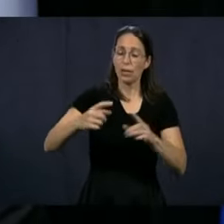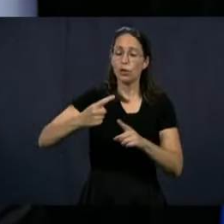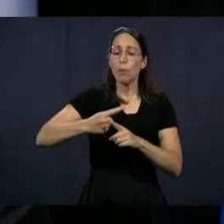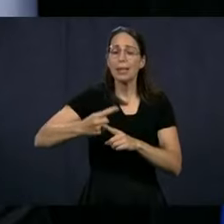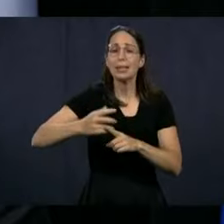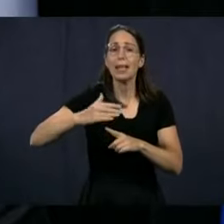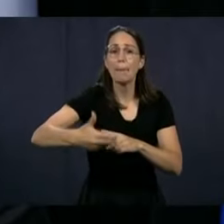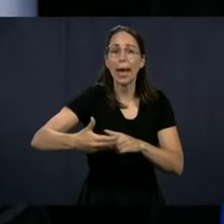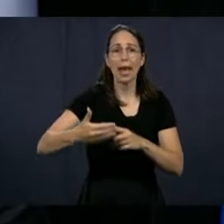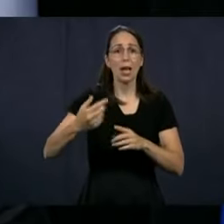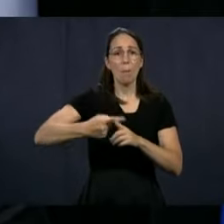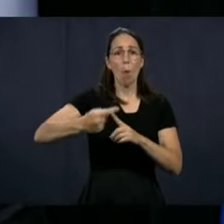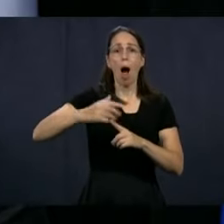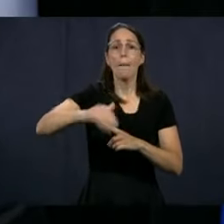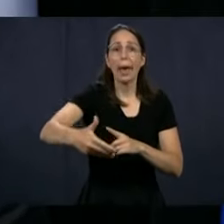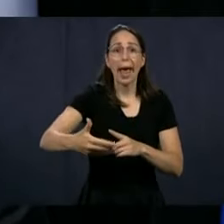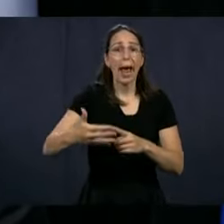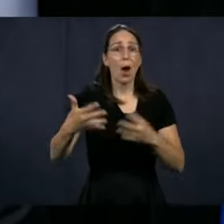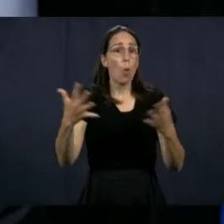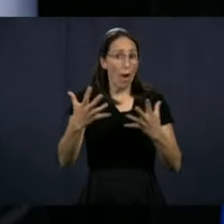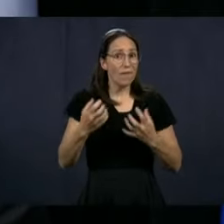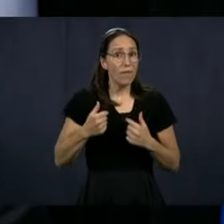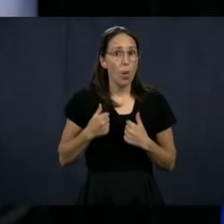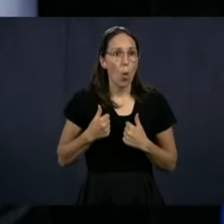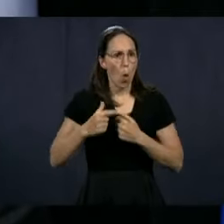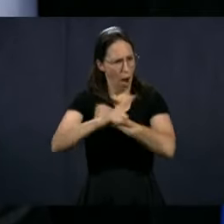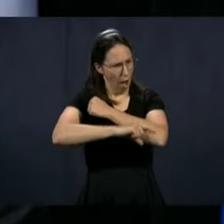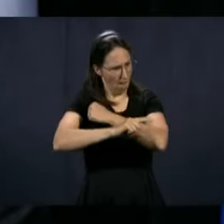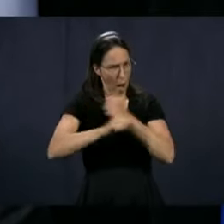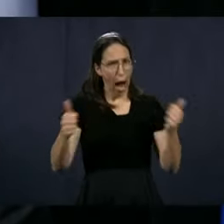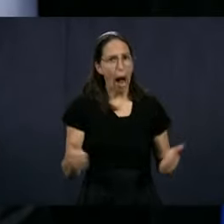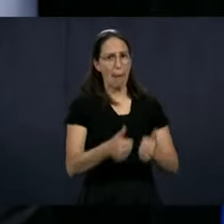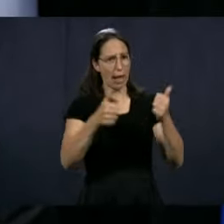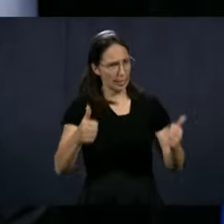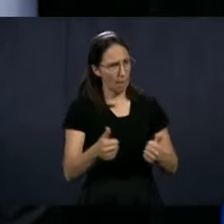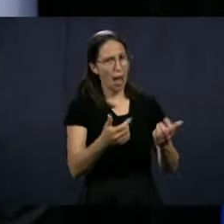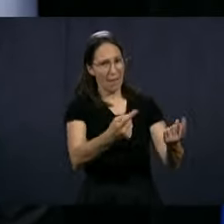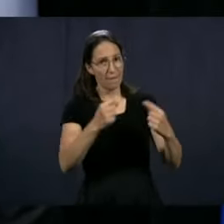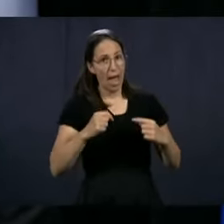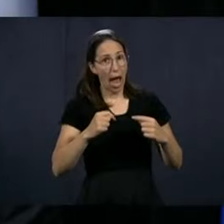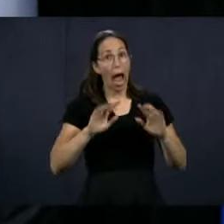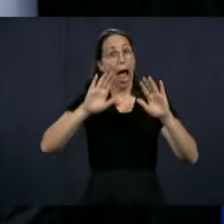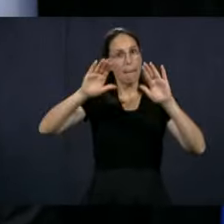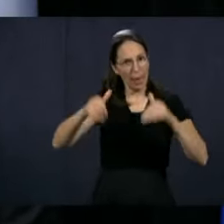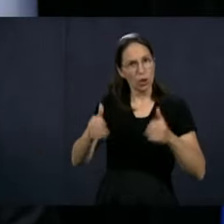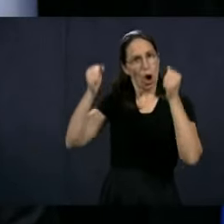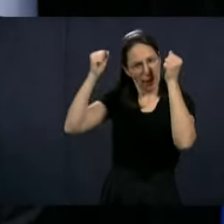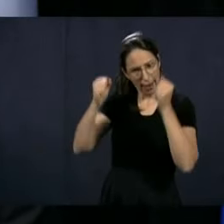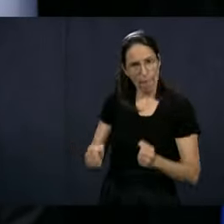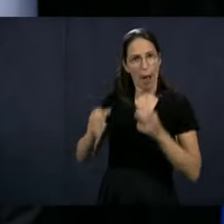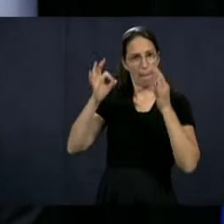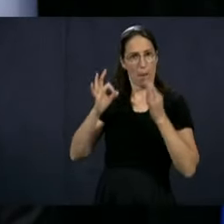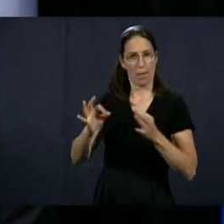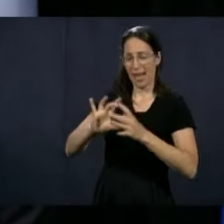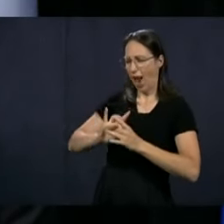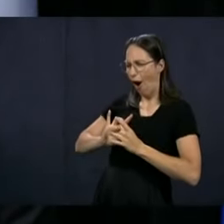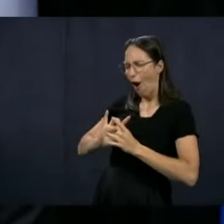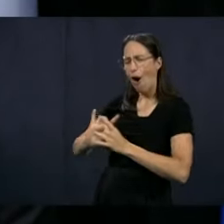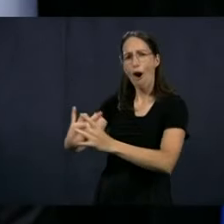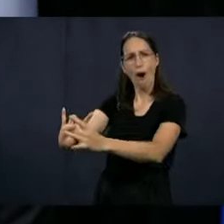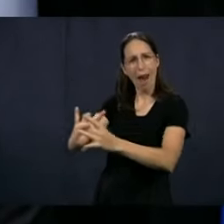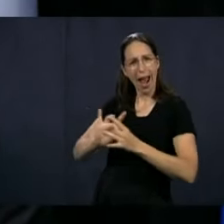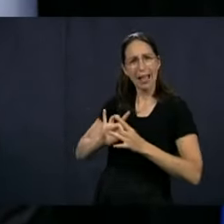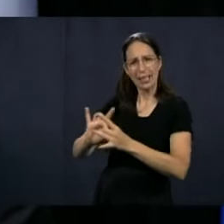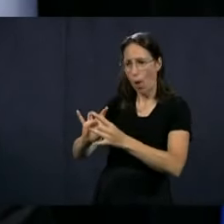the coming weeks and months so that we have enough staff to be able to establish that